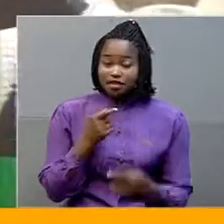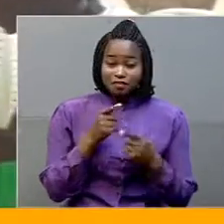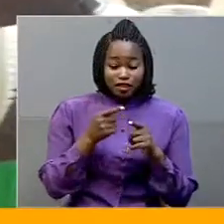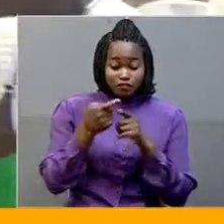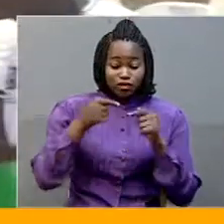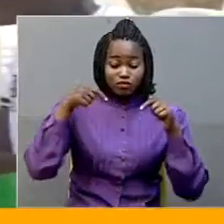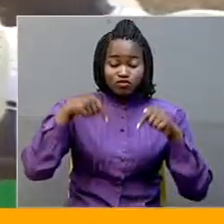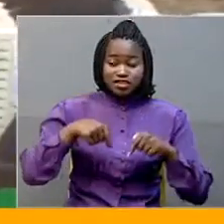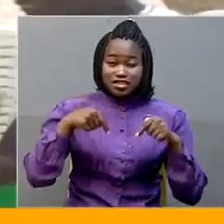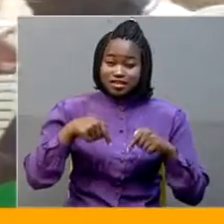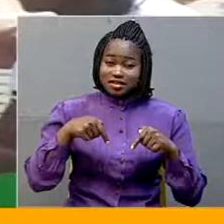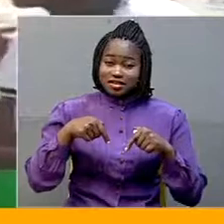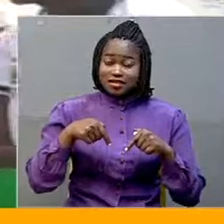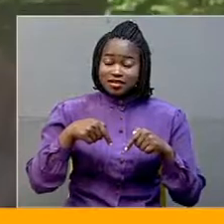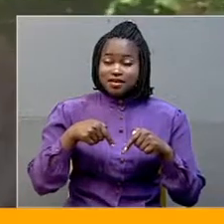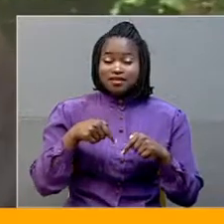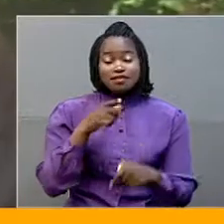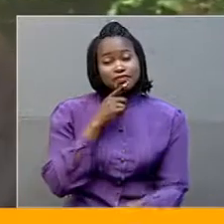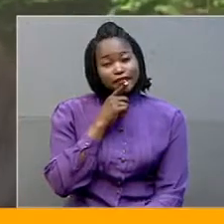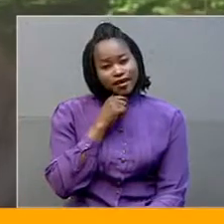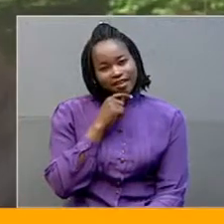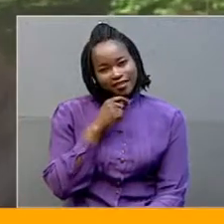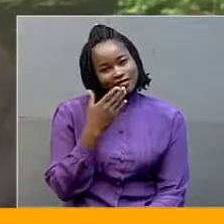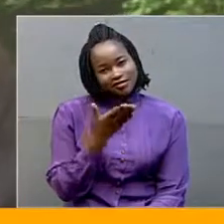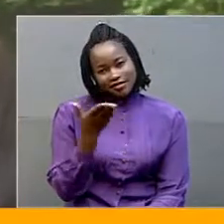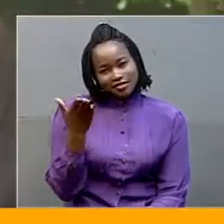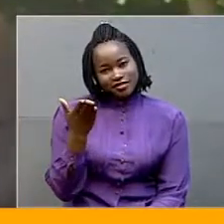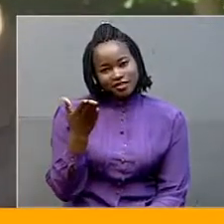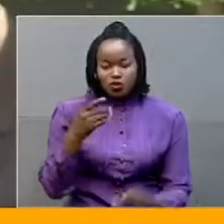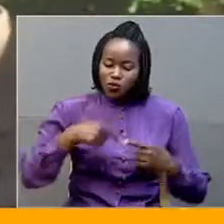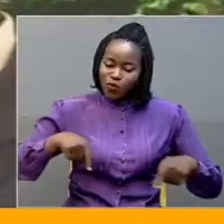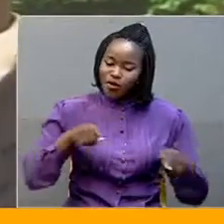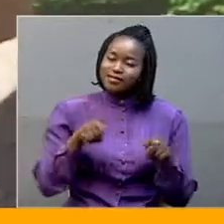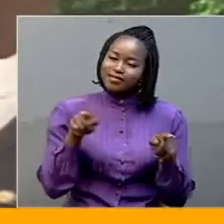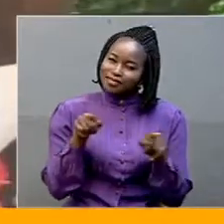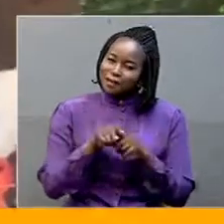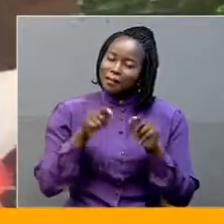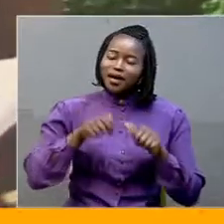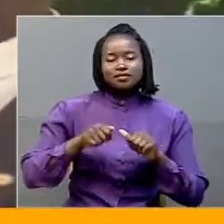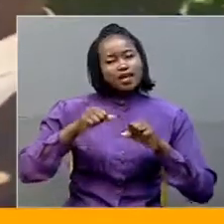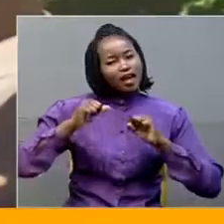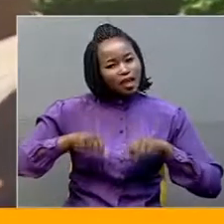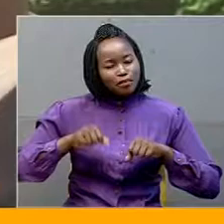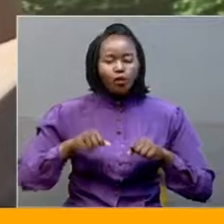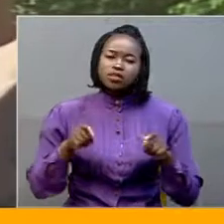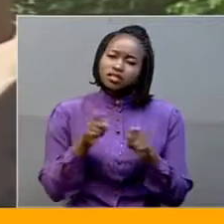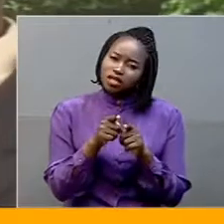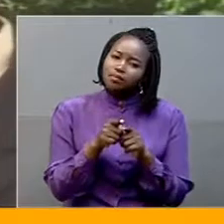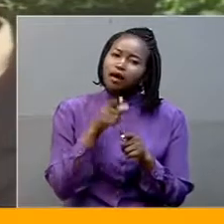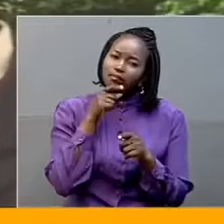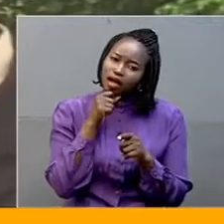be a word to all the males that we should be able and encourage ourselves